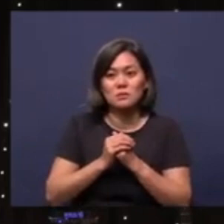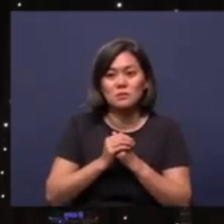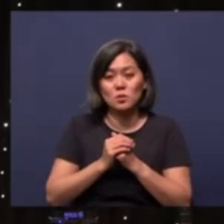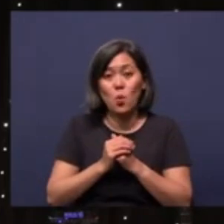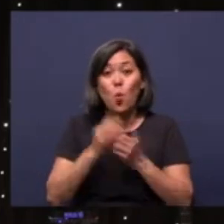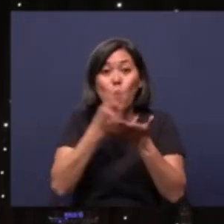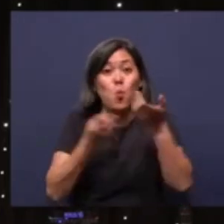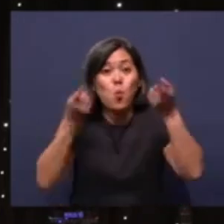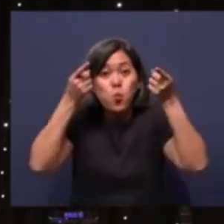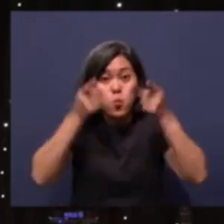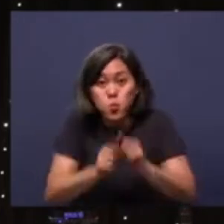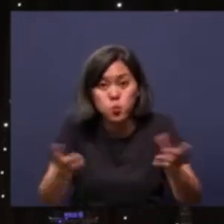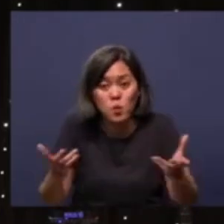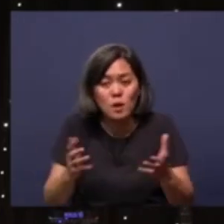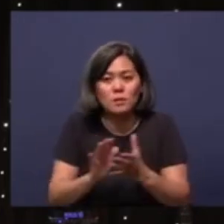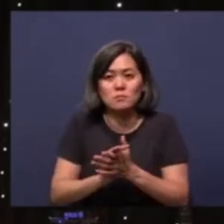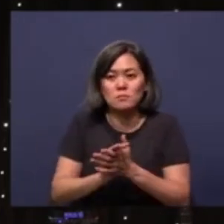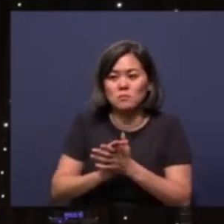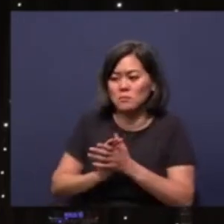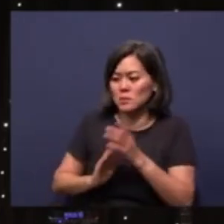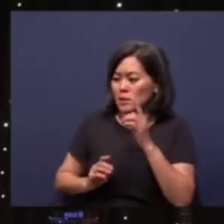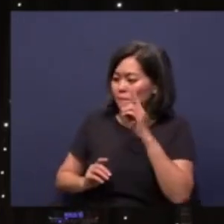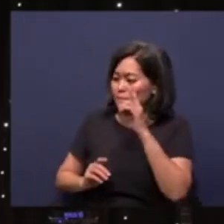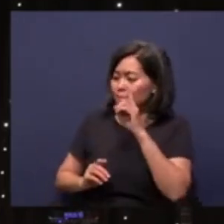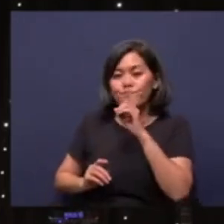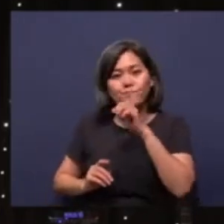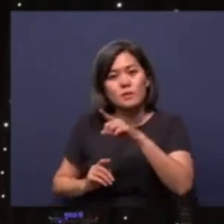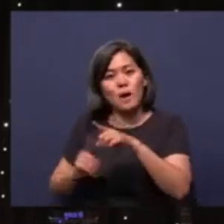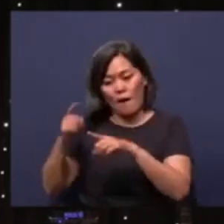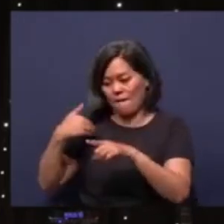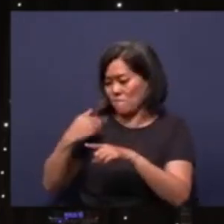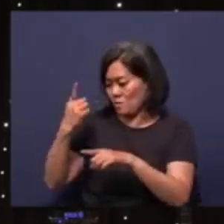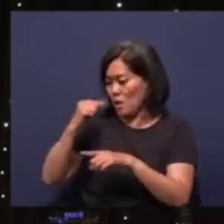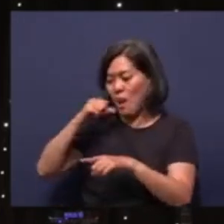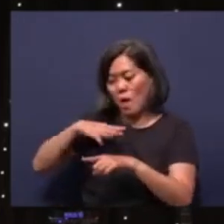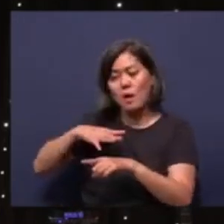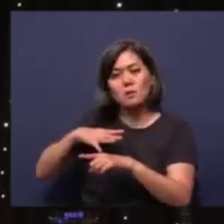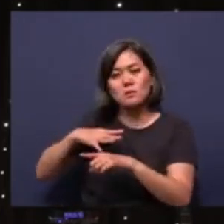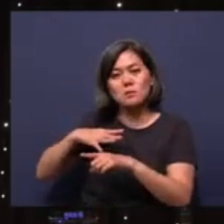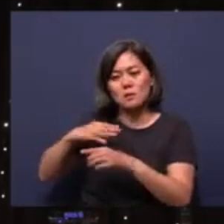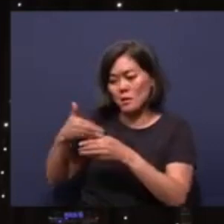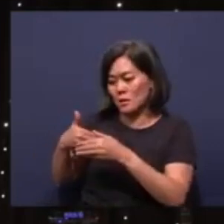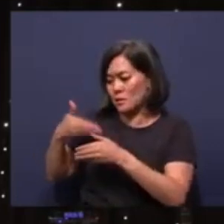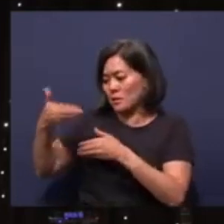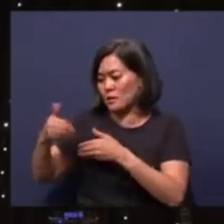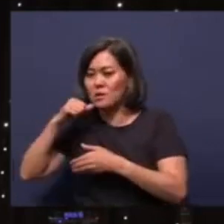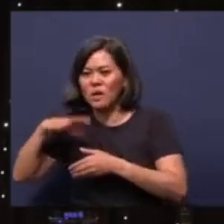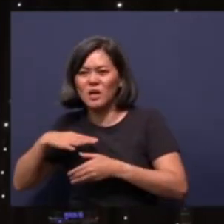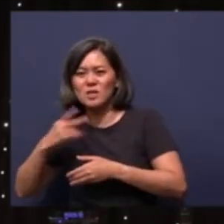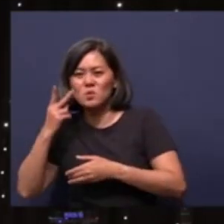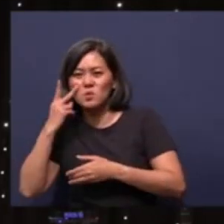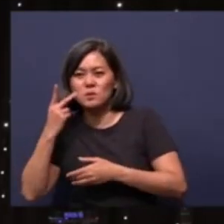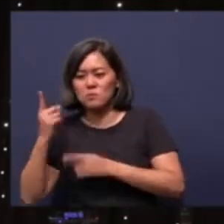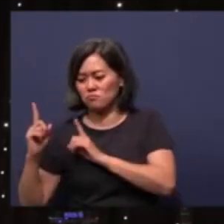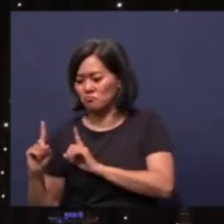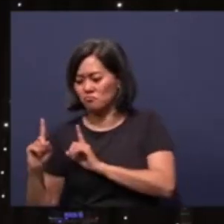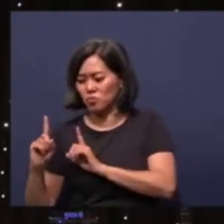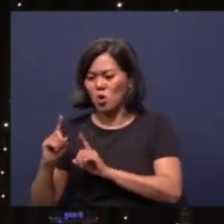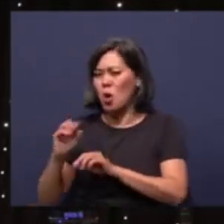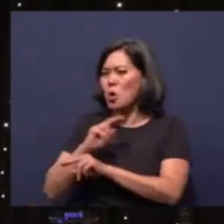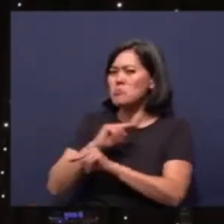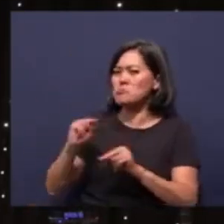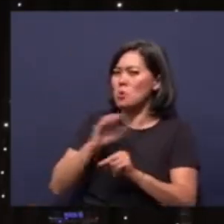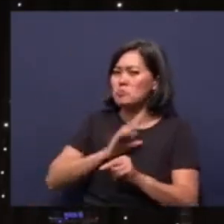What happened is, there is a lady, next door lady. She's a non-Christian.